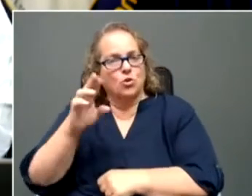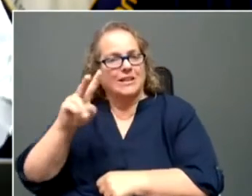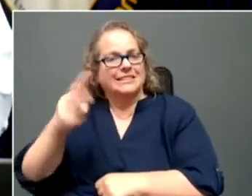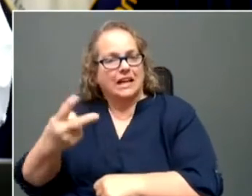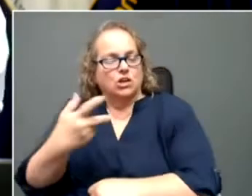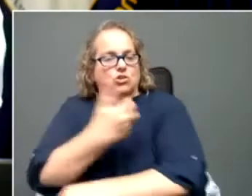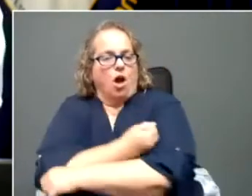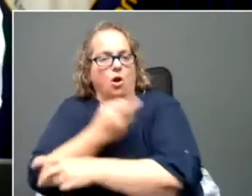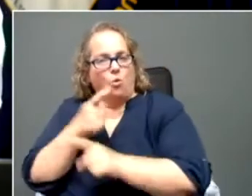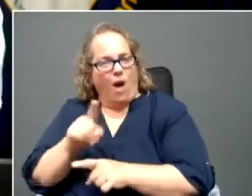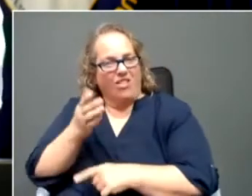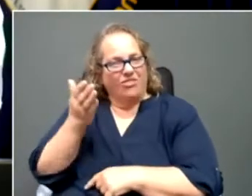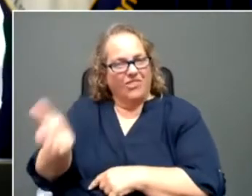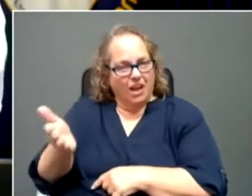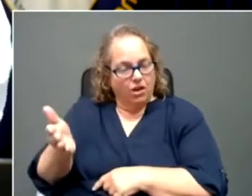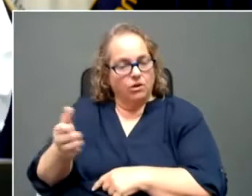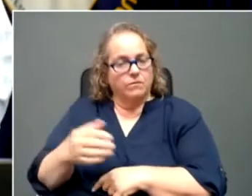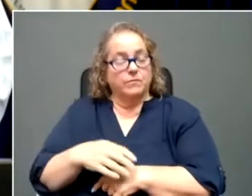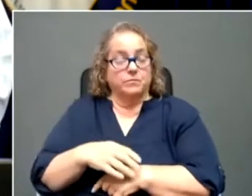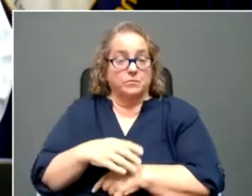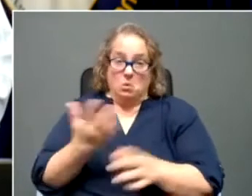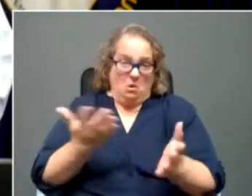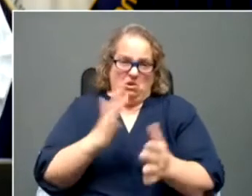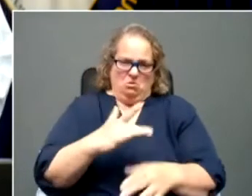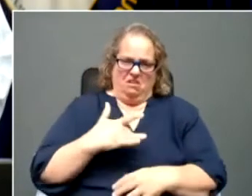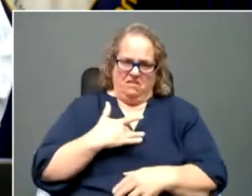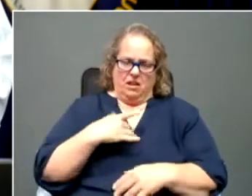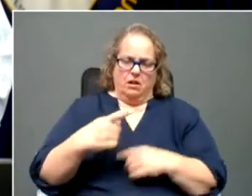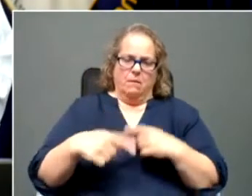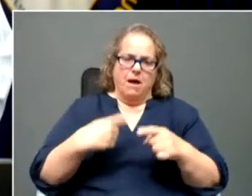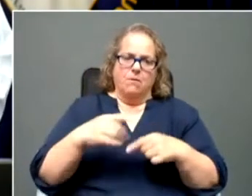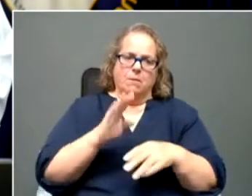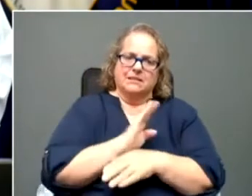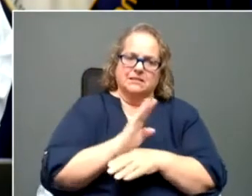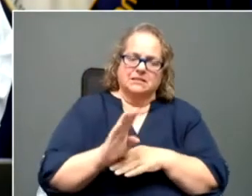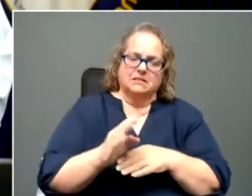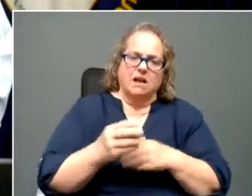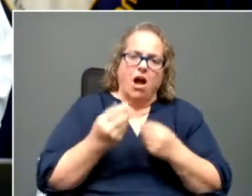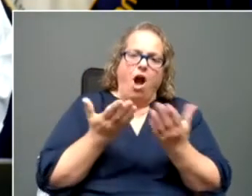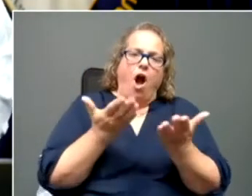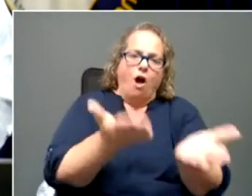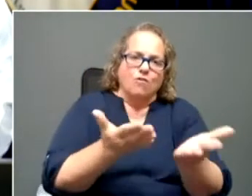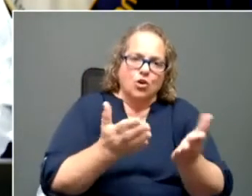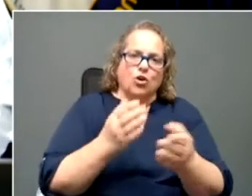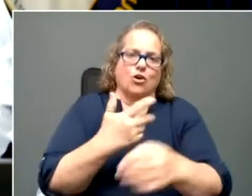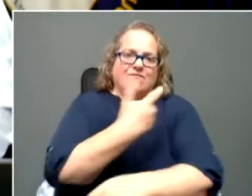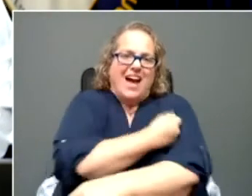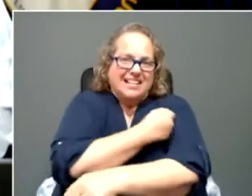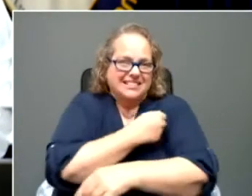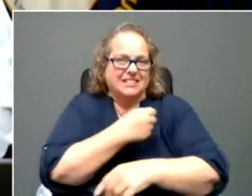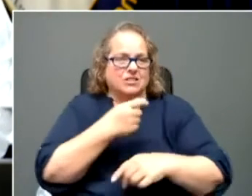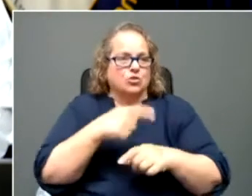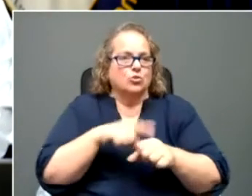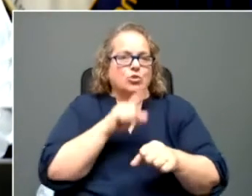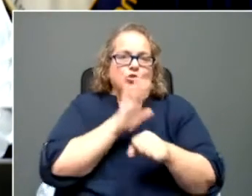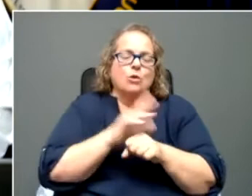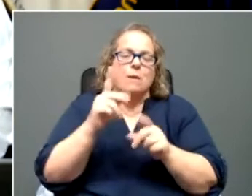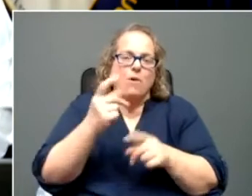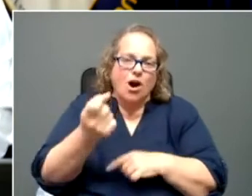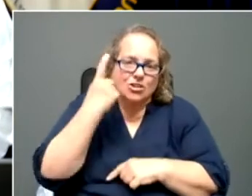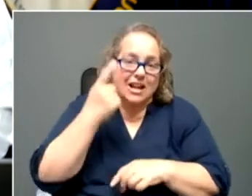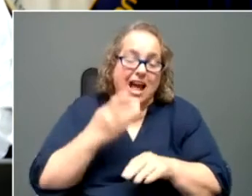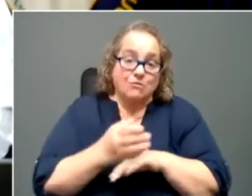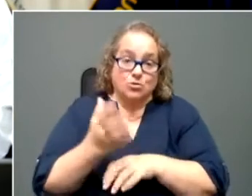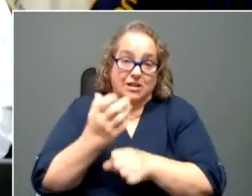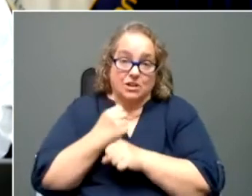venues or businesses offering vaccine incentives be doing to make sure people understand that after getting the first or